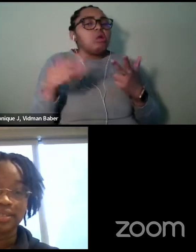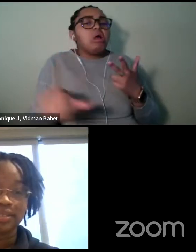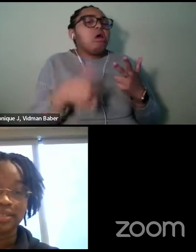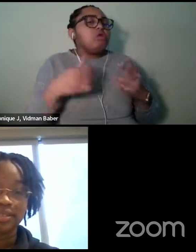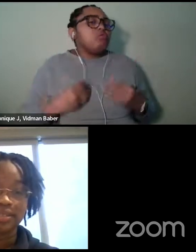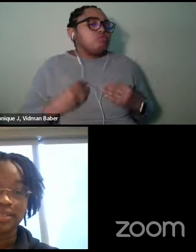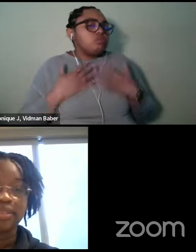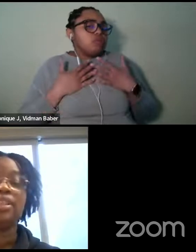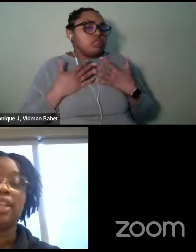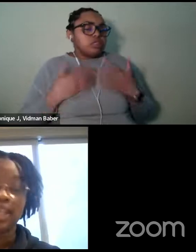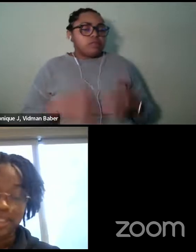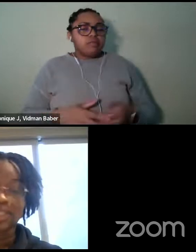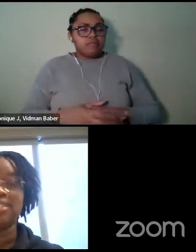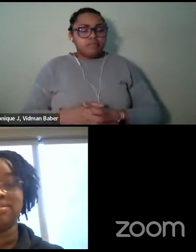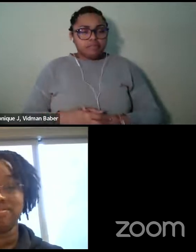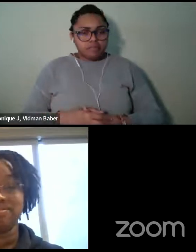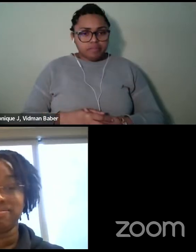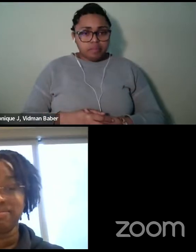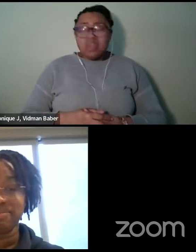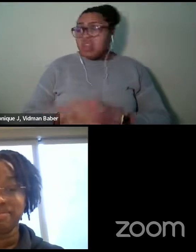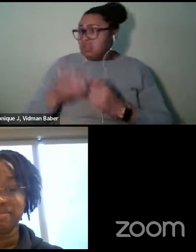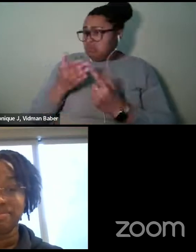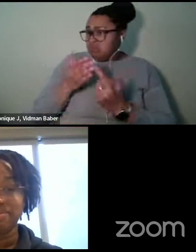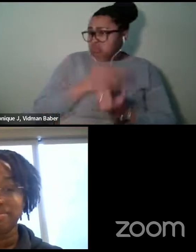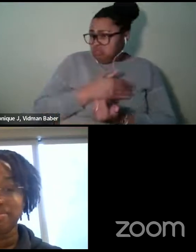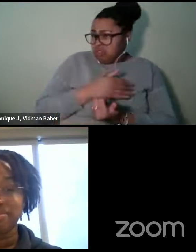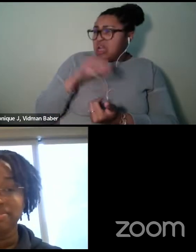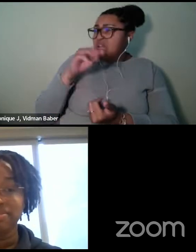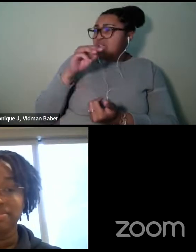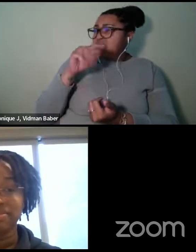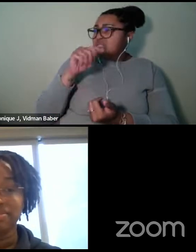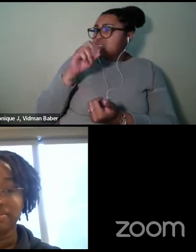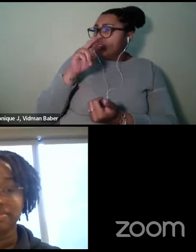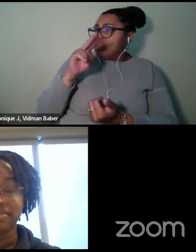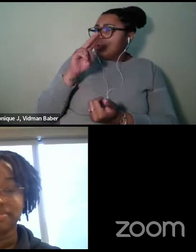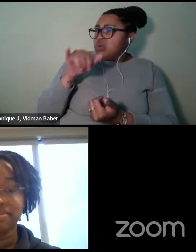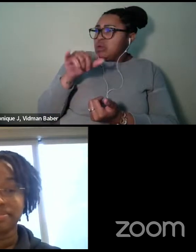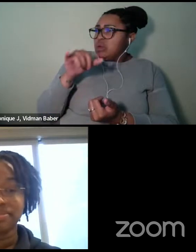Besides Toni Morrison, um, or August Wilson?